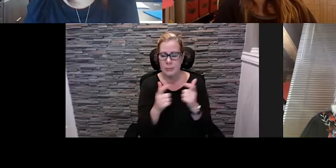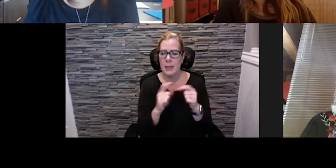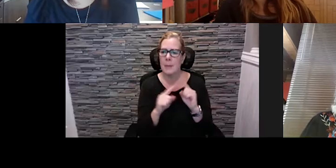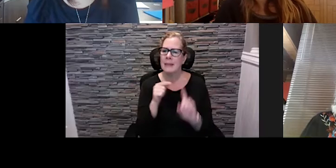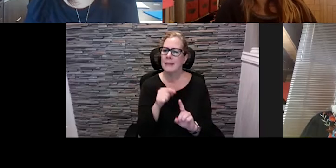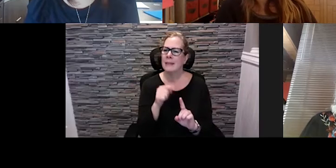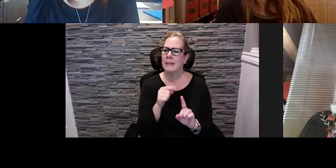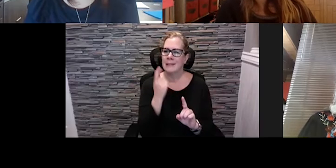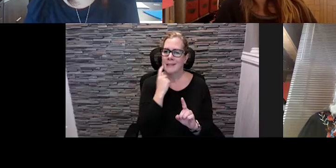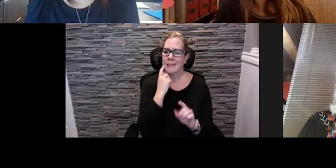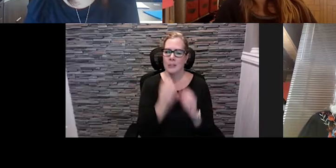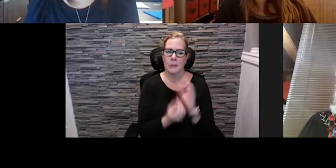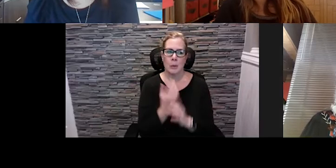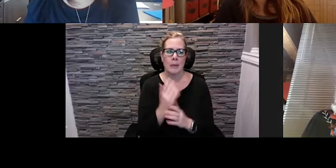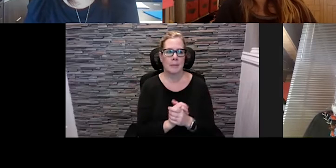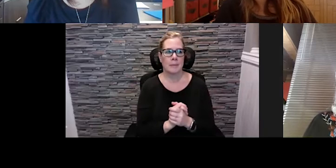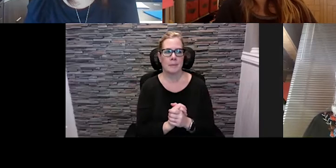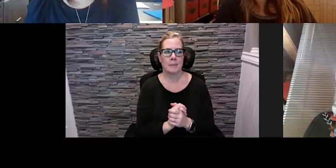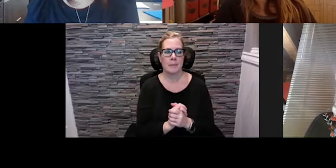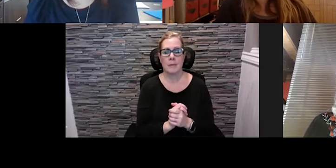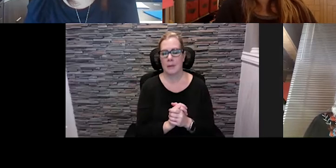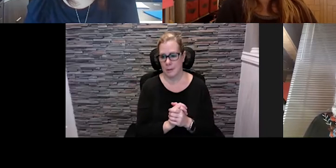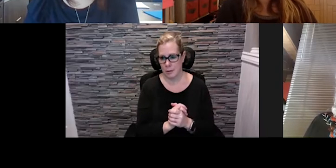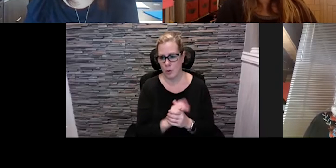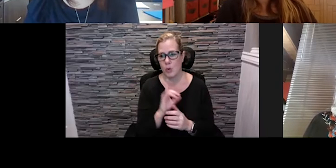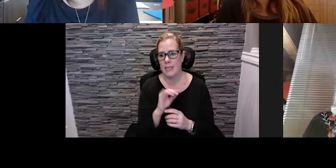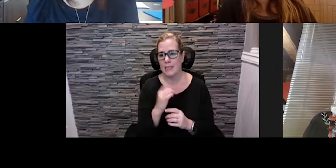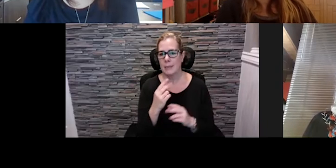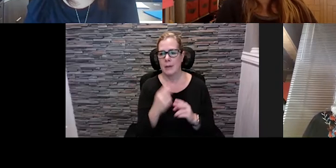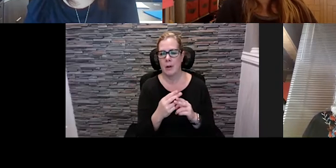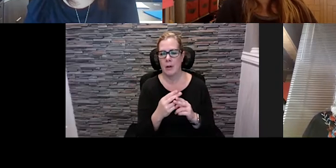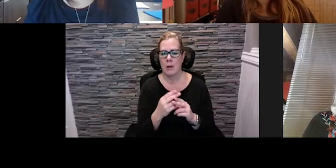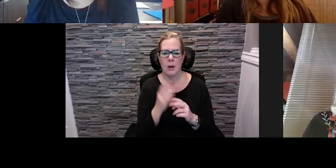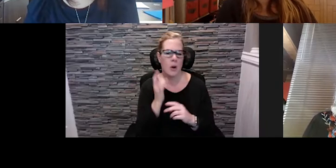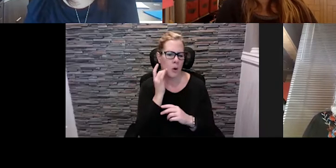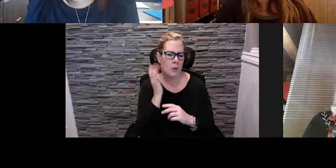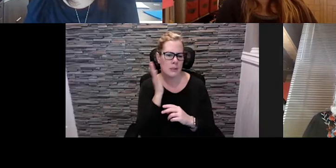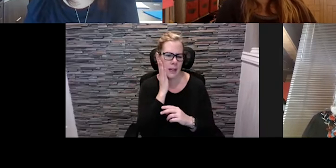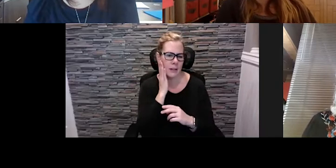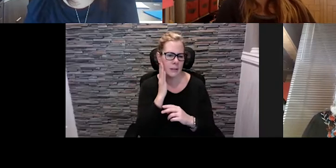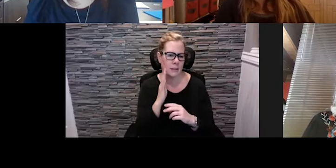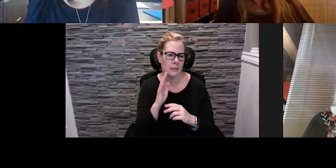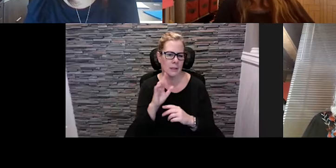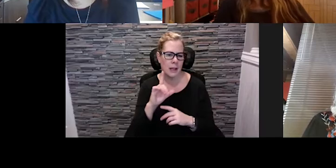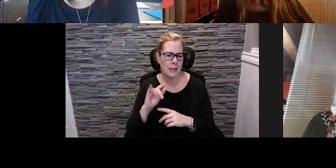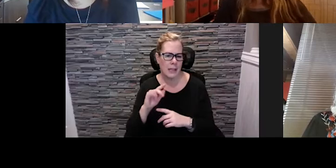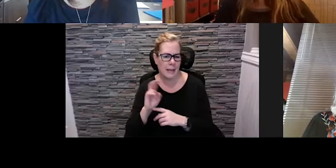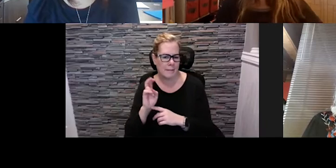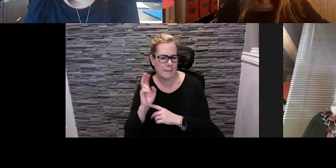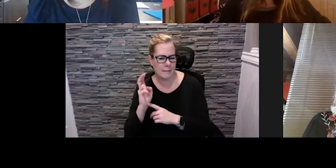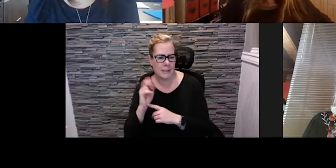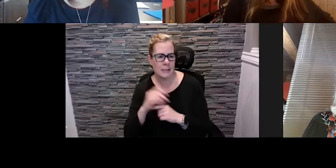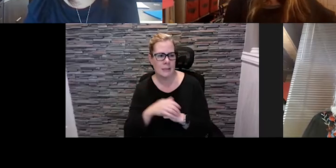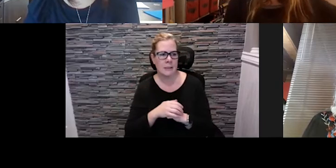this spring launched uh an initiative here called hotels live and uh prior to that um